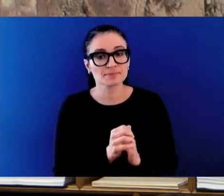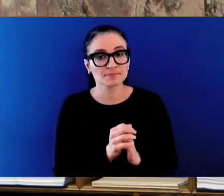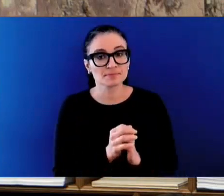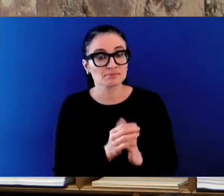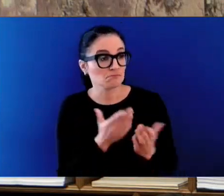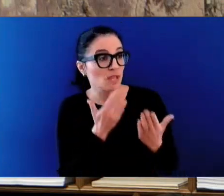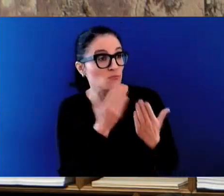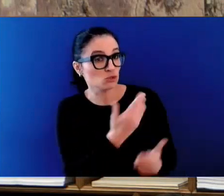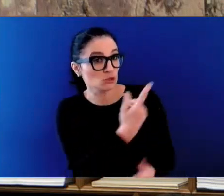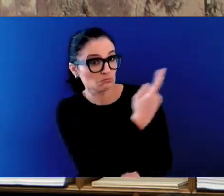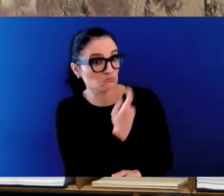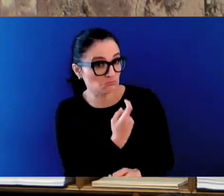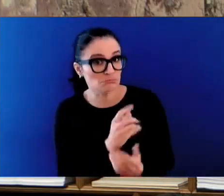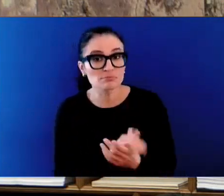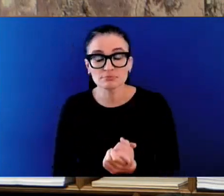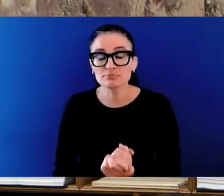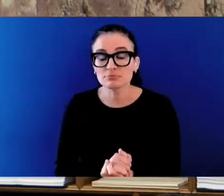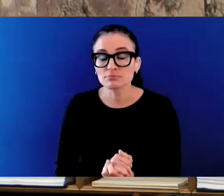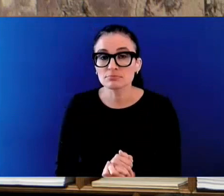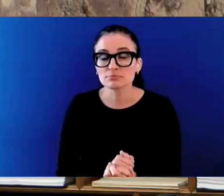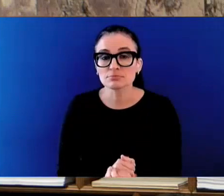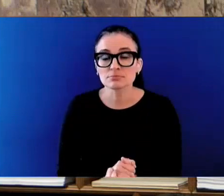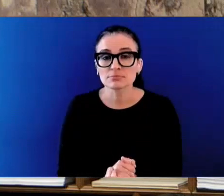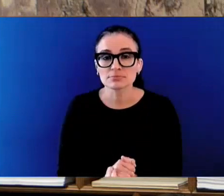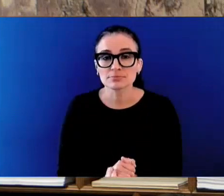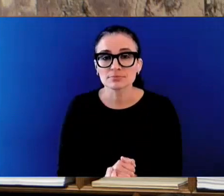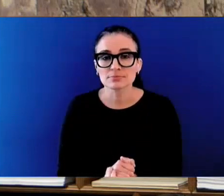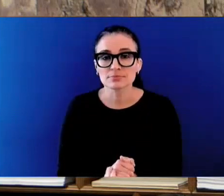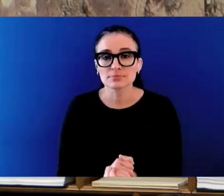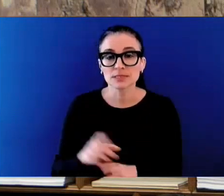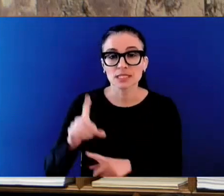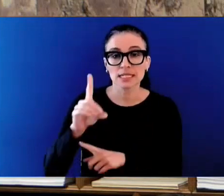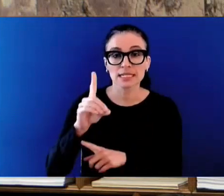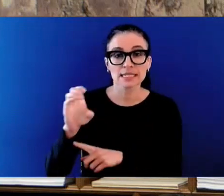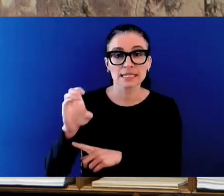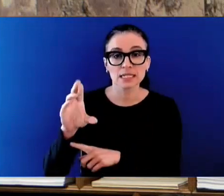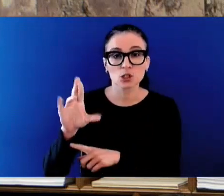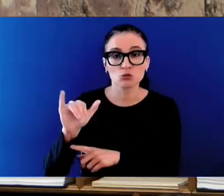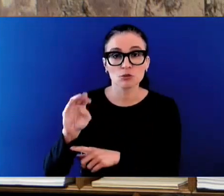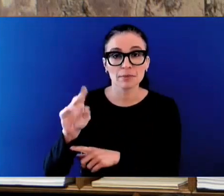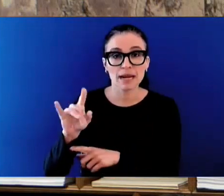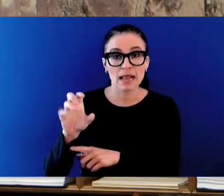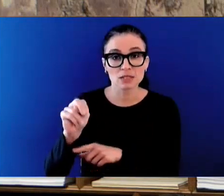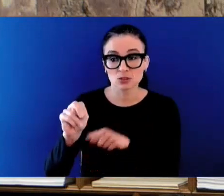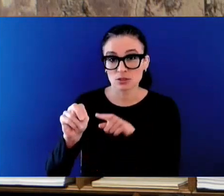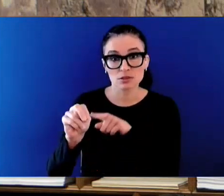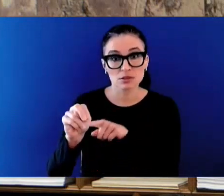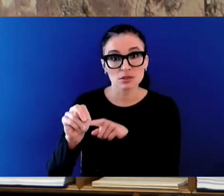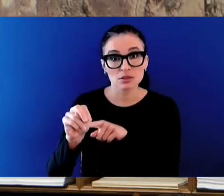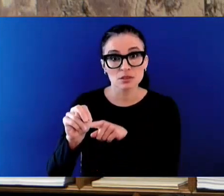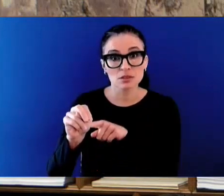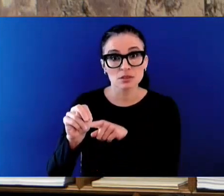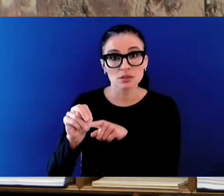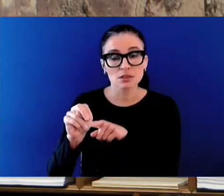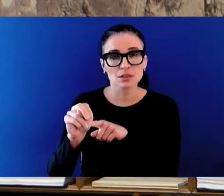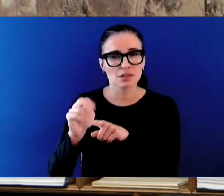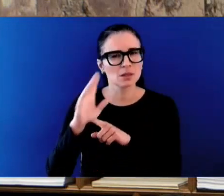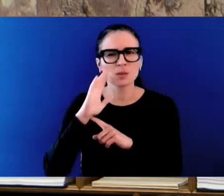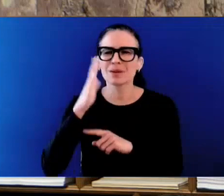Decriminalization has never been about public drug use. We've never supported public drug use ever in this House, Hon. Speaker.